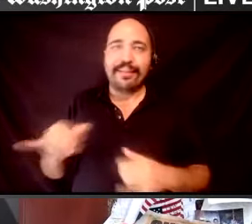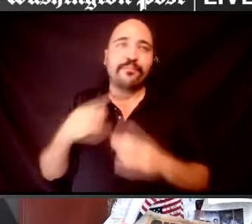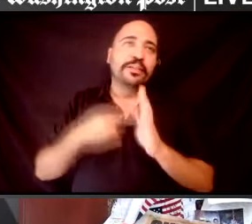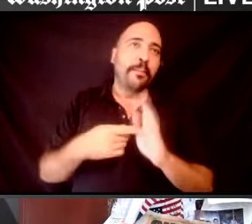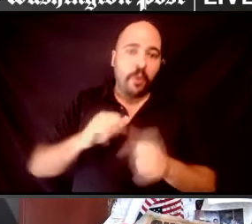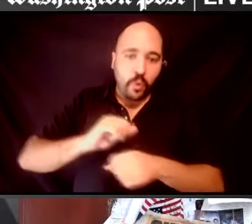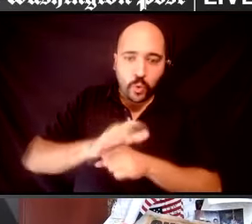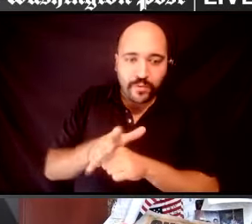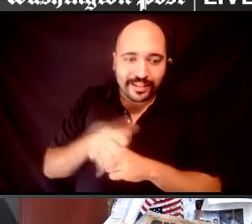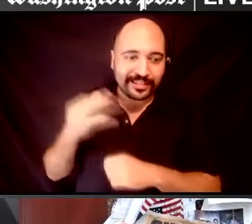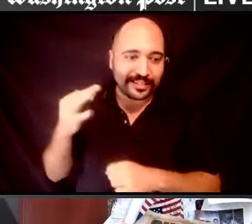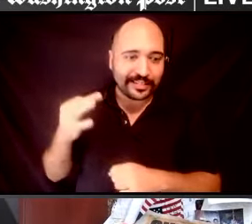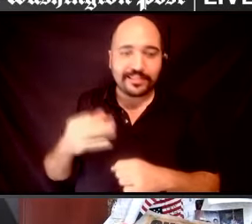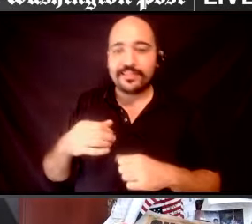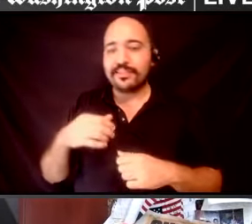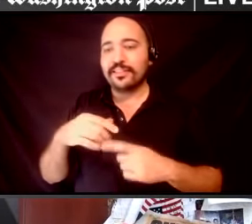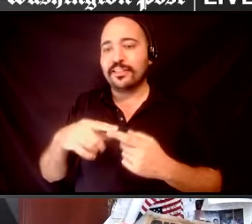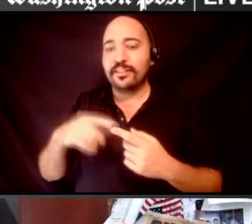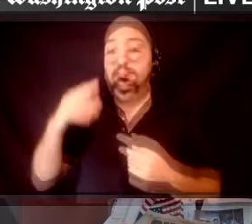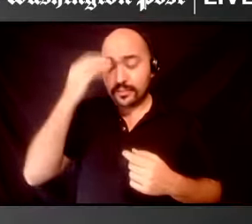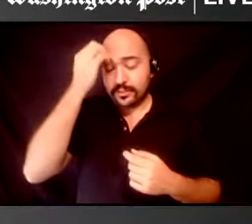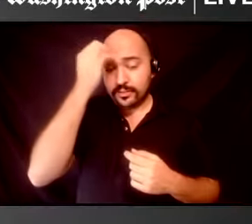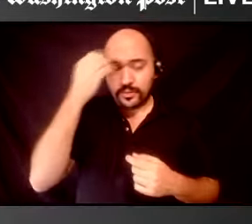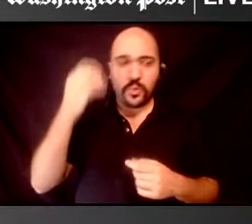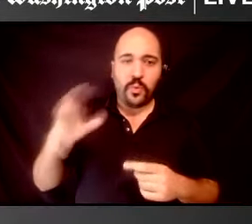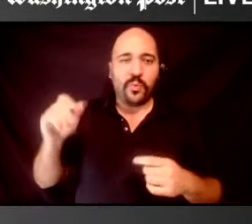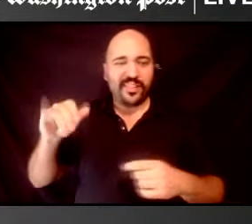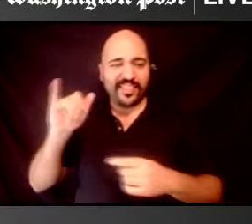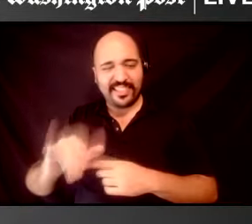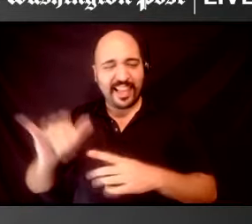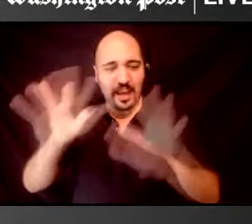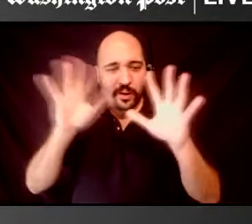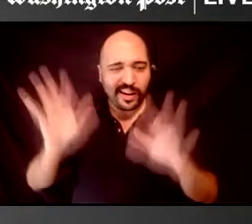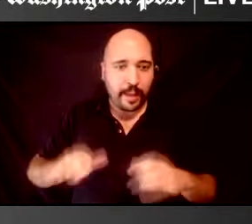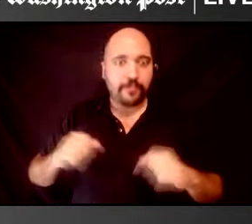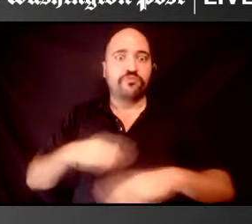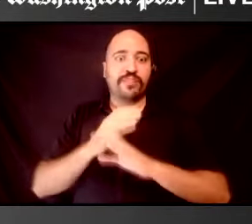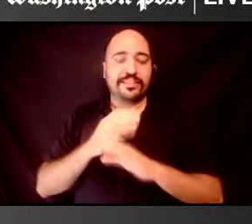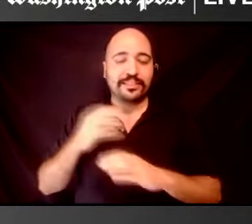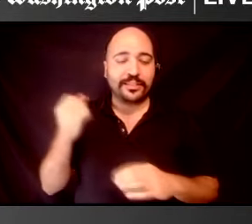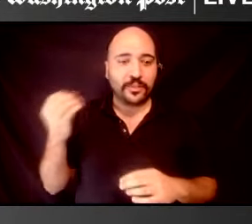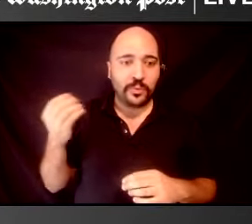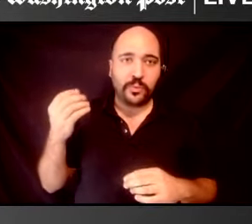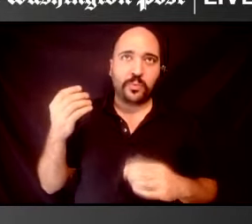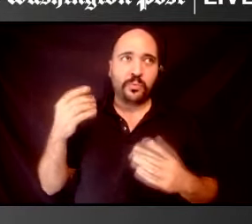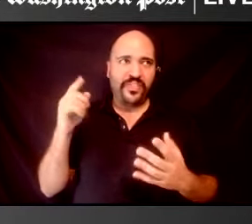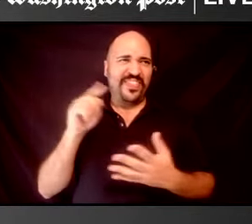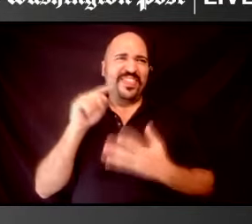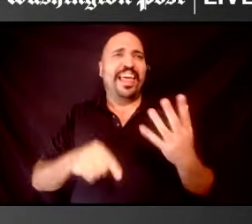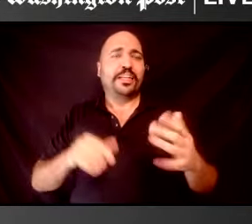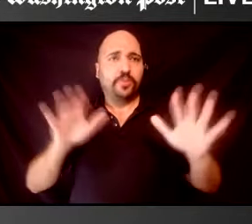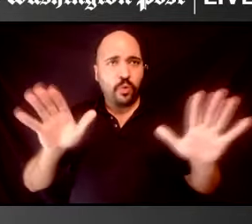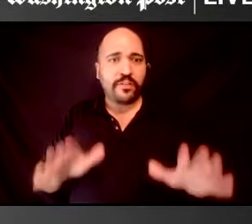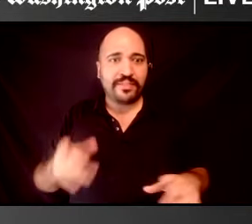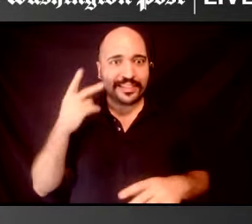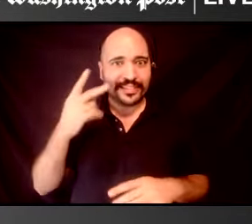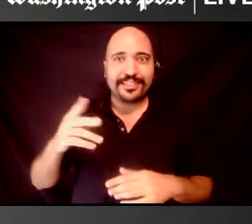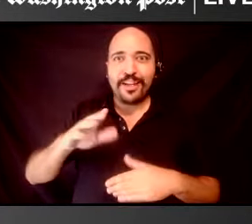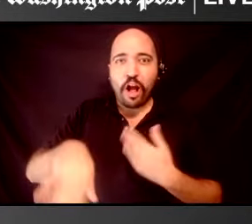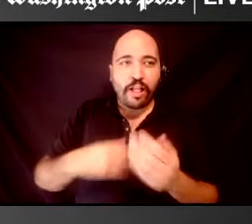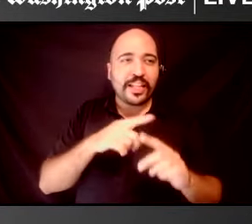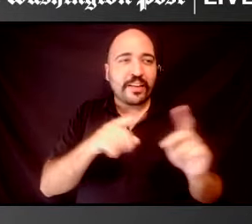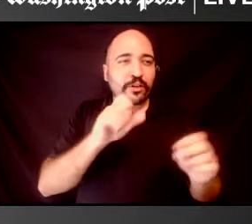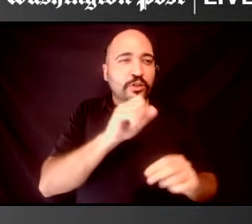or the climate crisis. Um, you know, so that, that has been really wonderful seeing all of this social media,